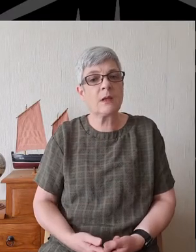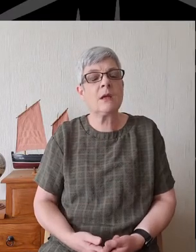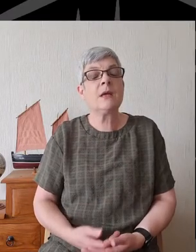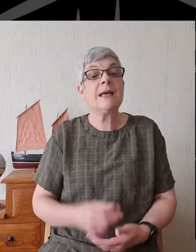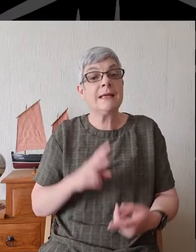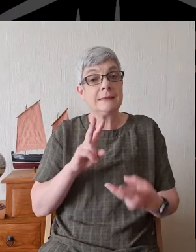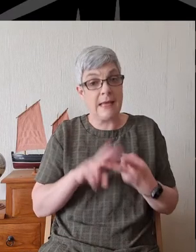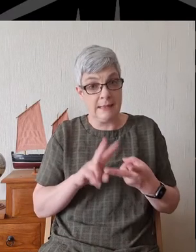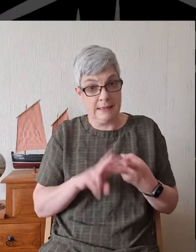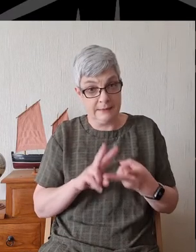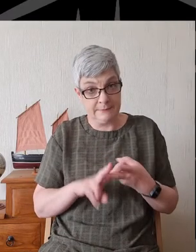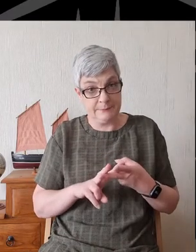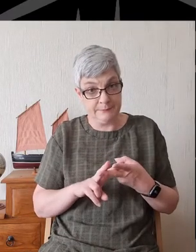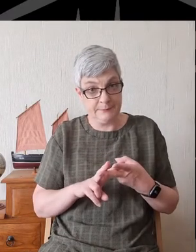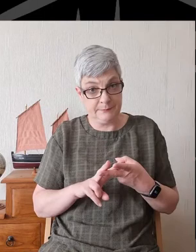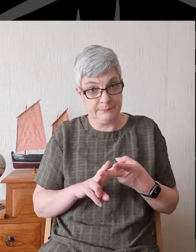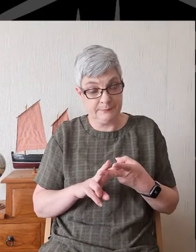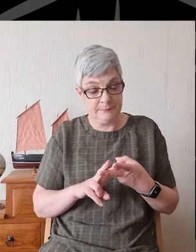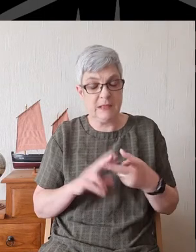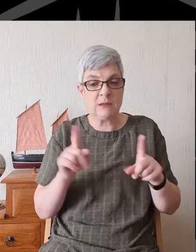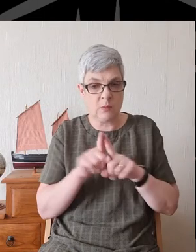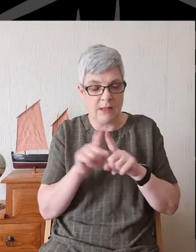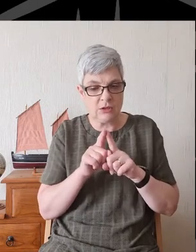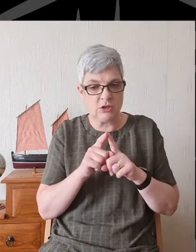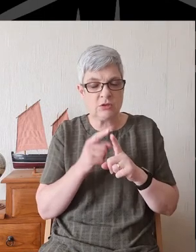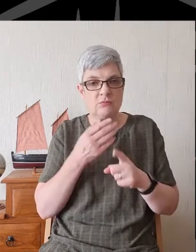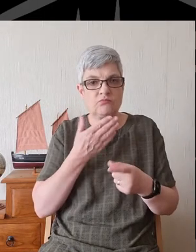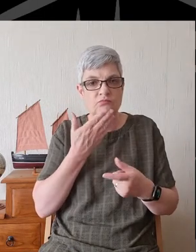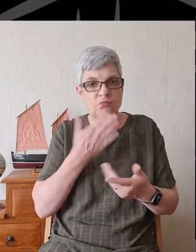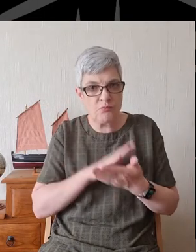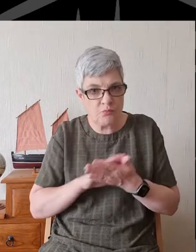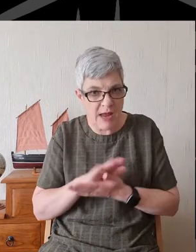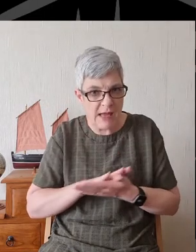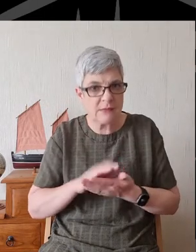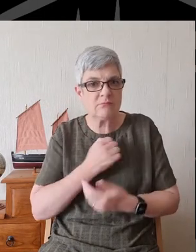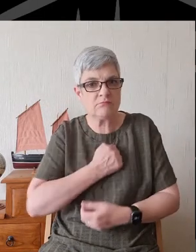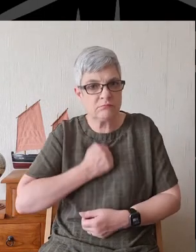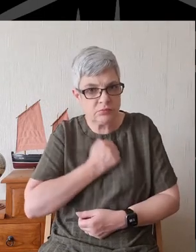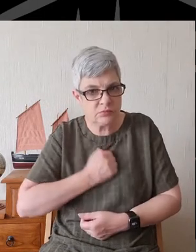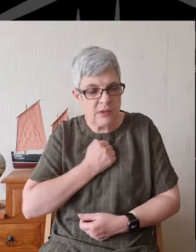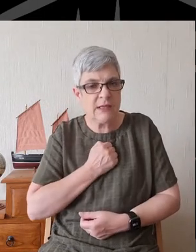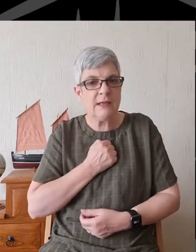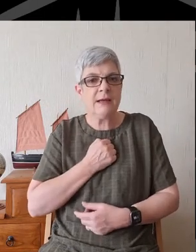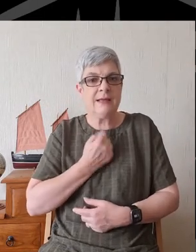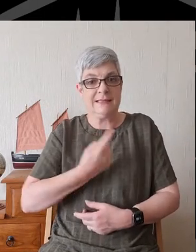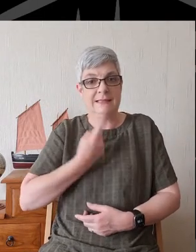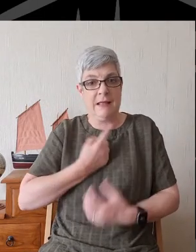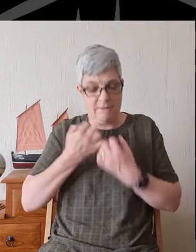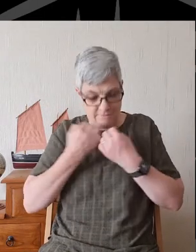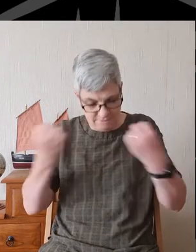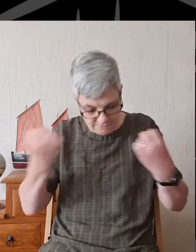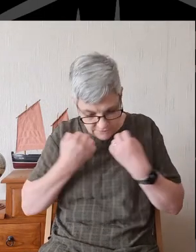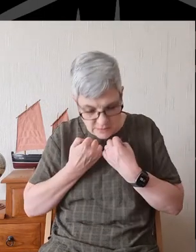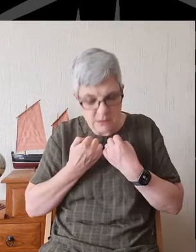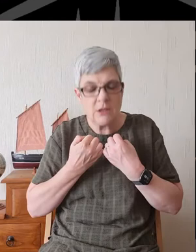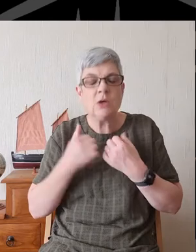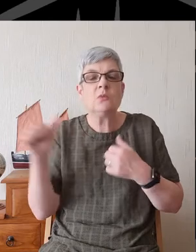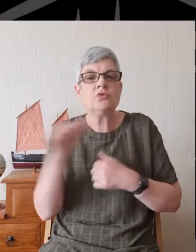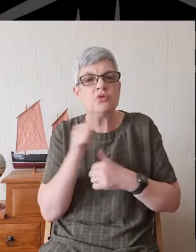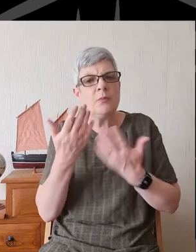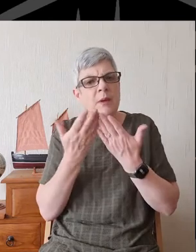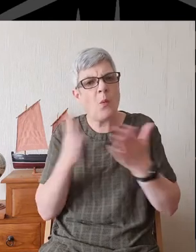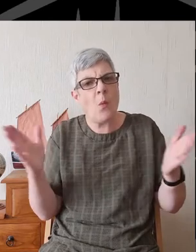Secondly, as well as that repenting and that self-examination, we should be open to the possibility